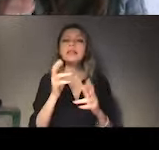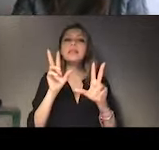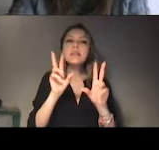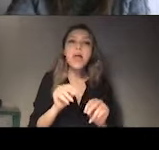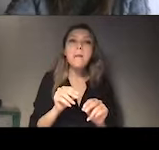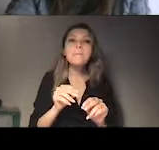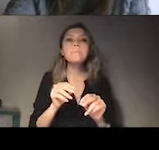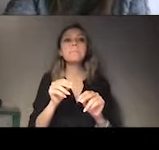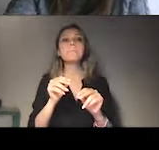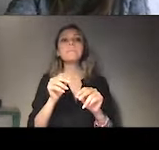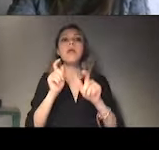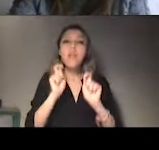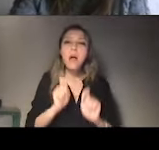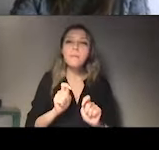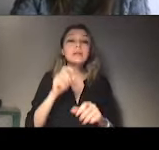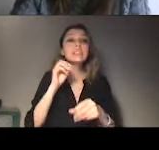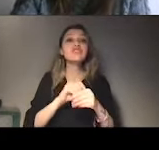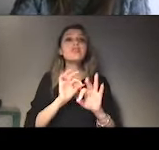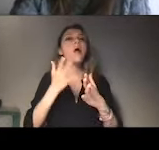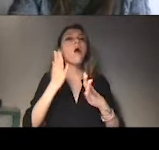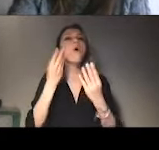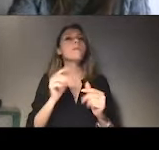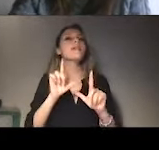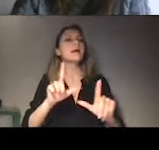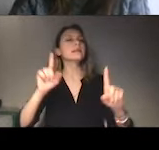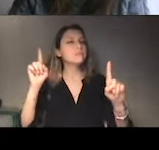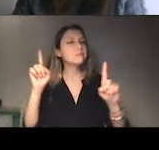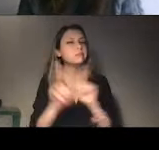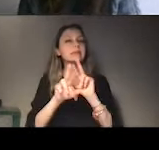That is, let's say, our best scenario.